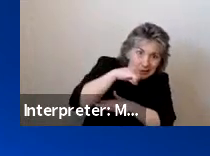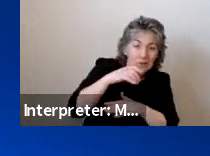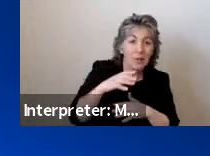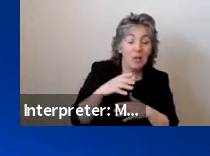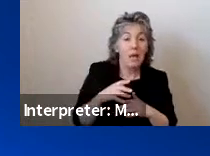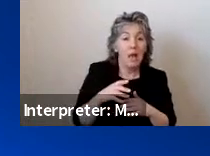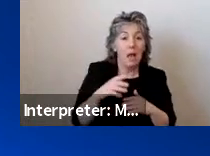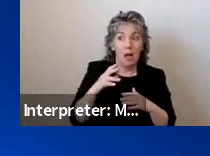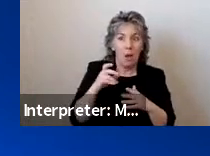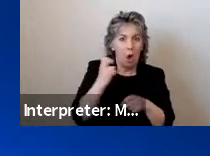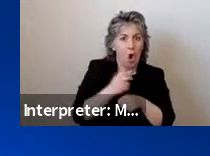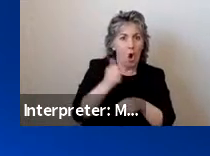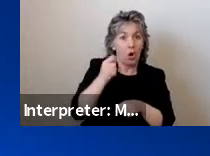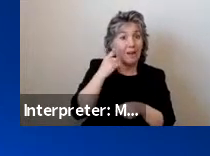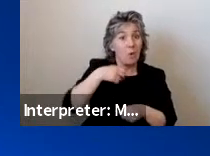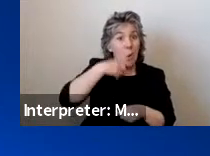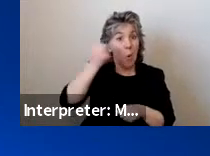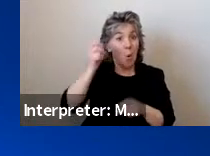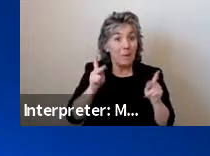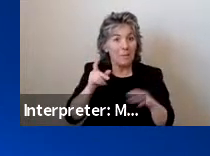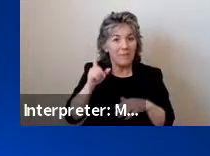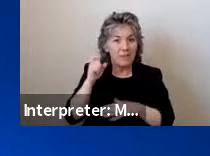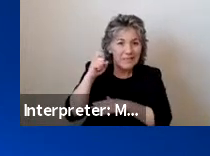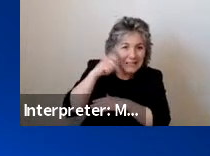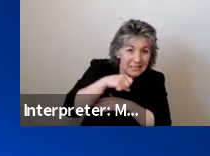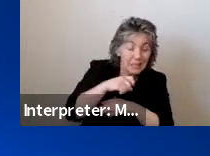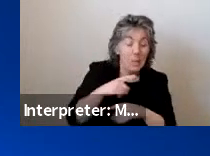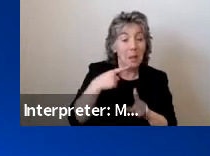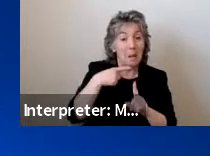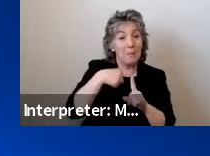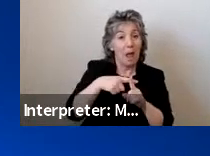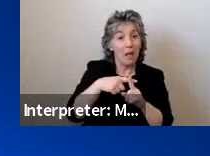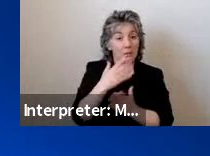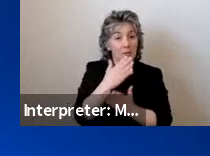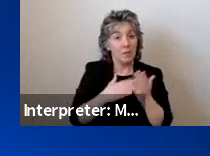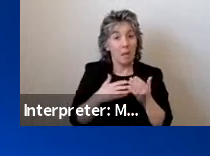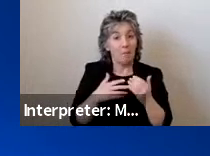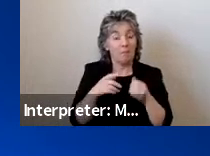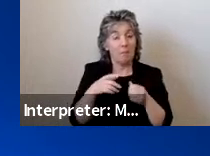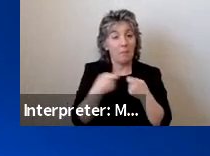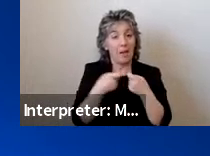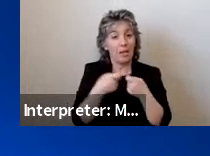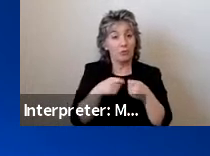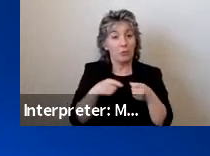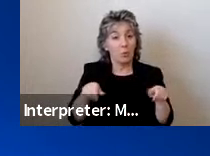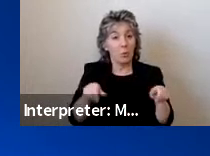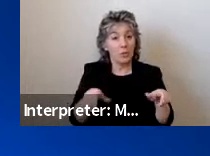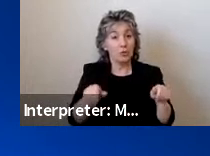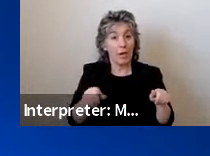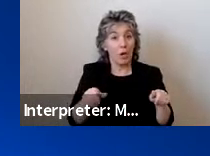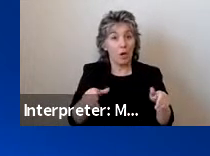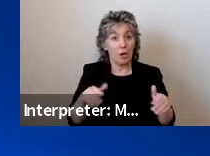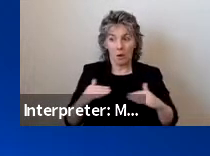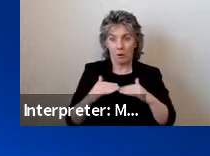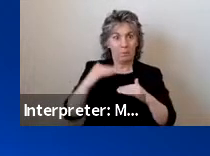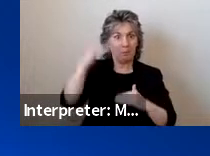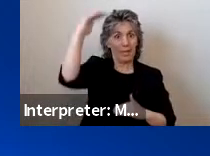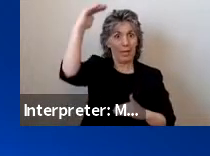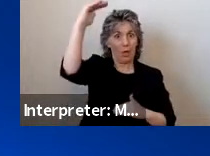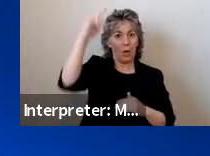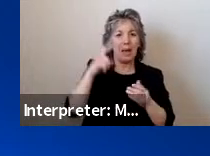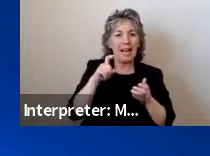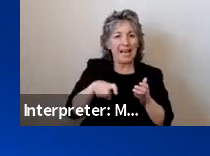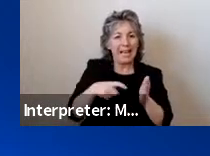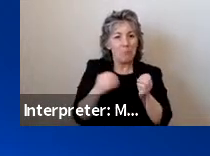they age. Furthermore, as power wheelchairs have increased in size, they now require additional vertical clearance to be able to enter vehicles.